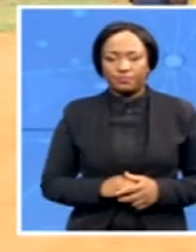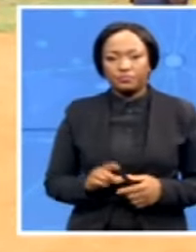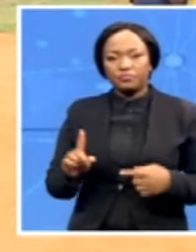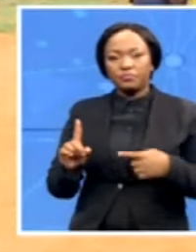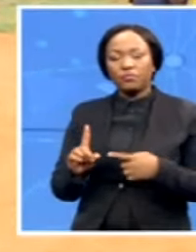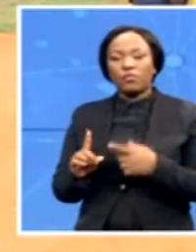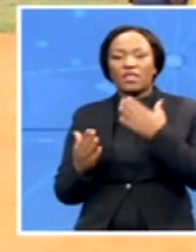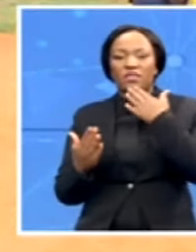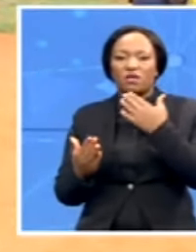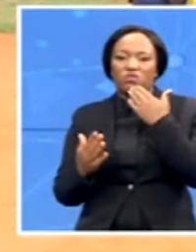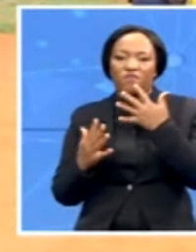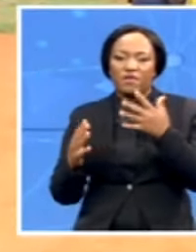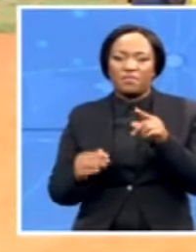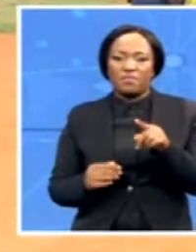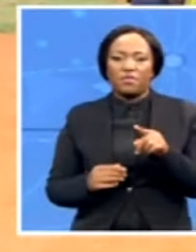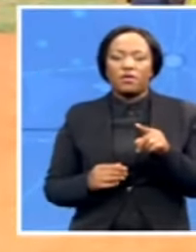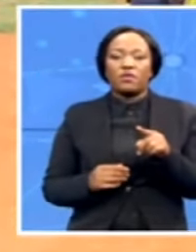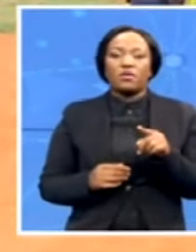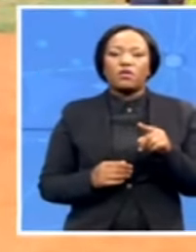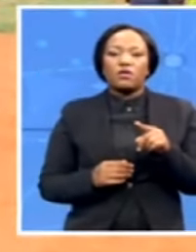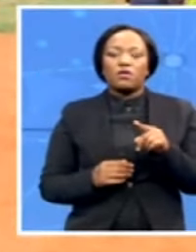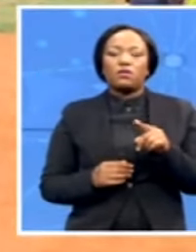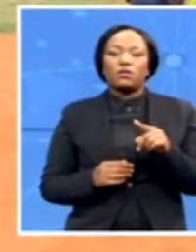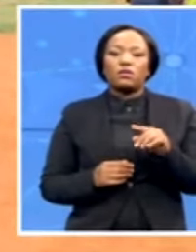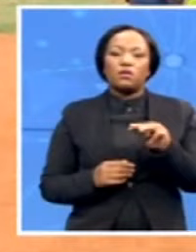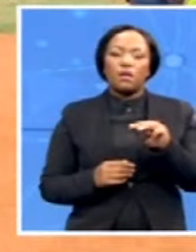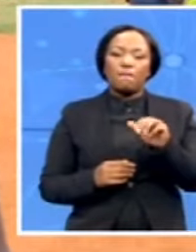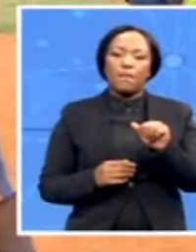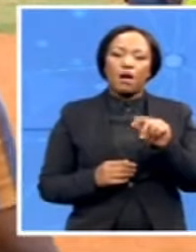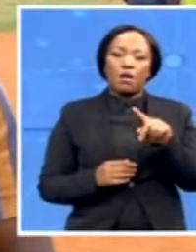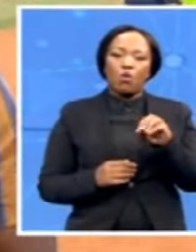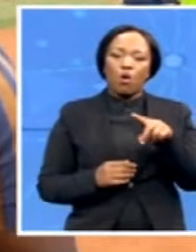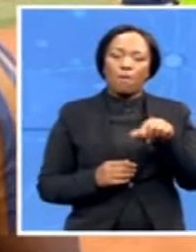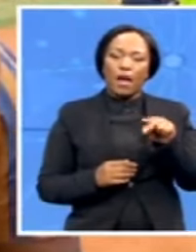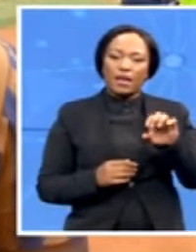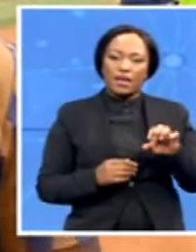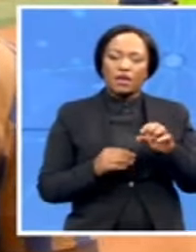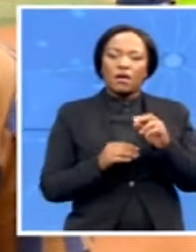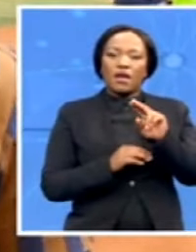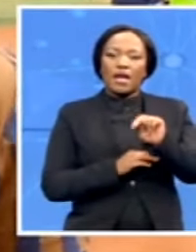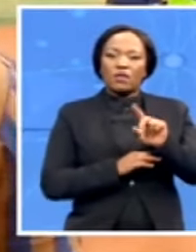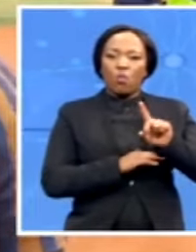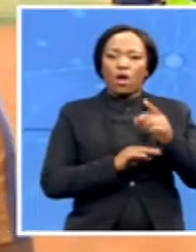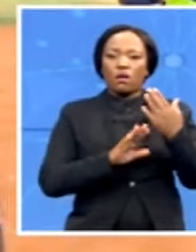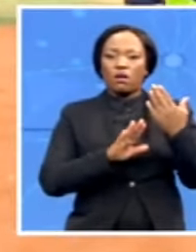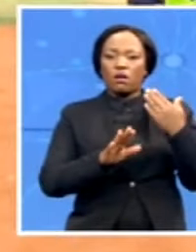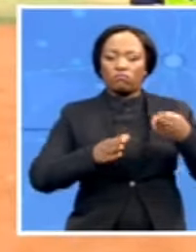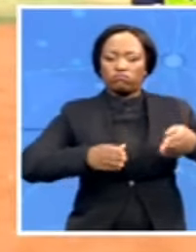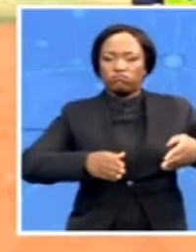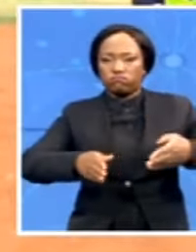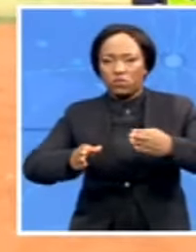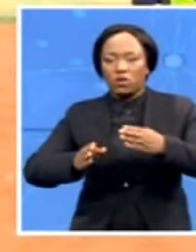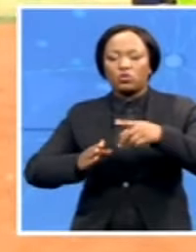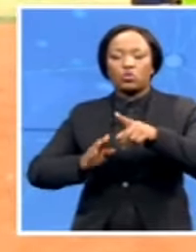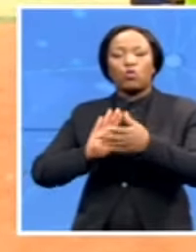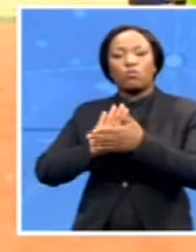outside Mokopane along the N1 that leads to Botswana. This is of course the festive season lunch